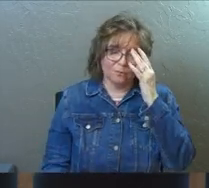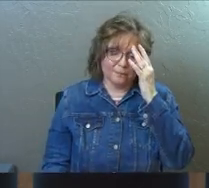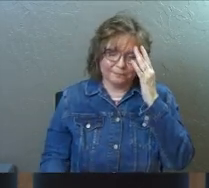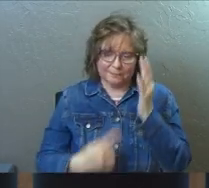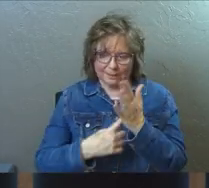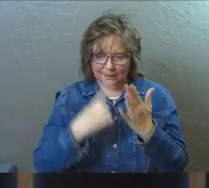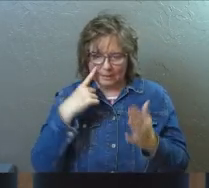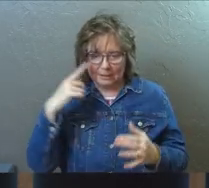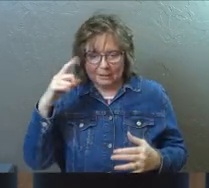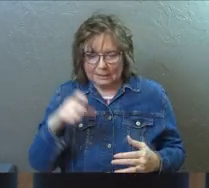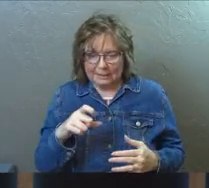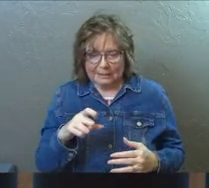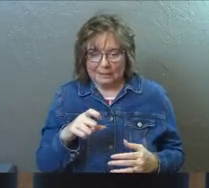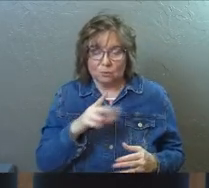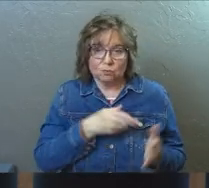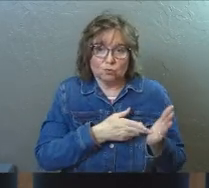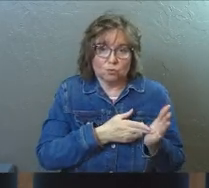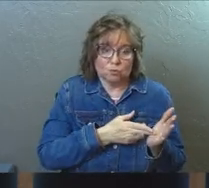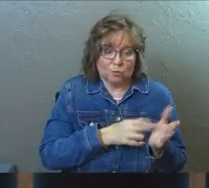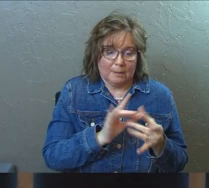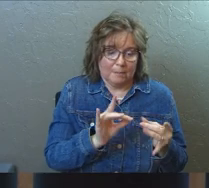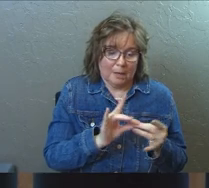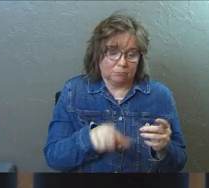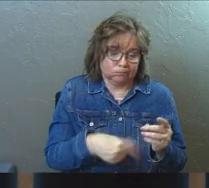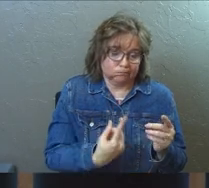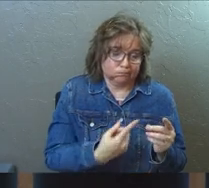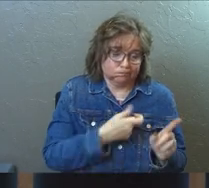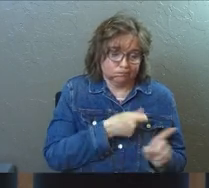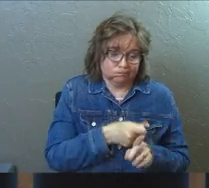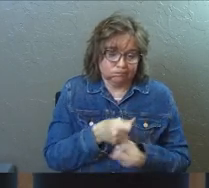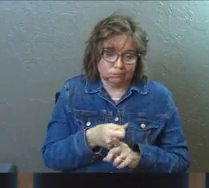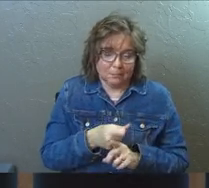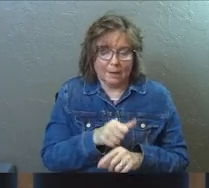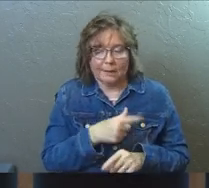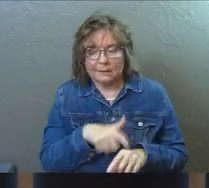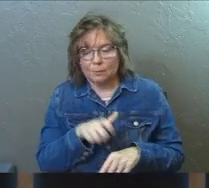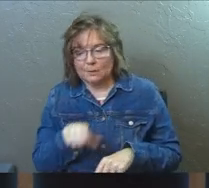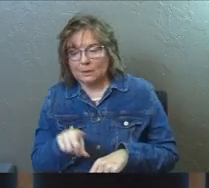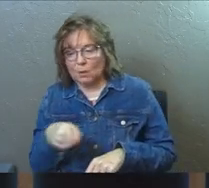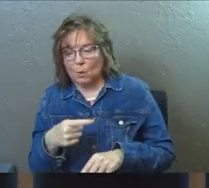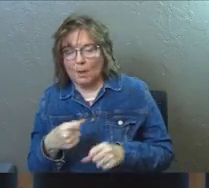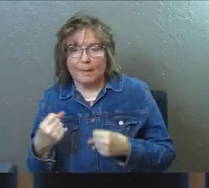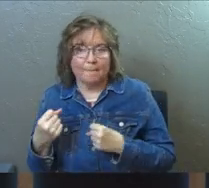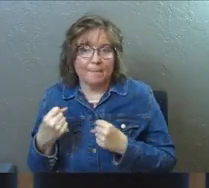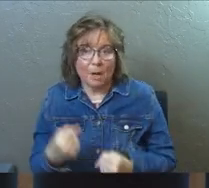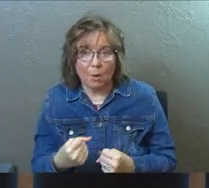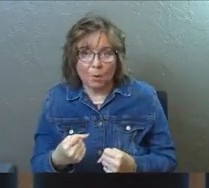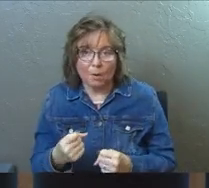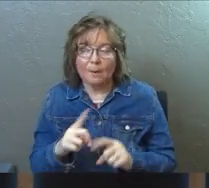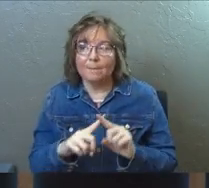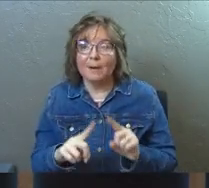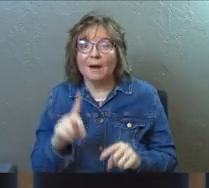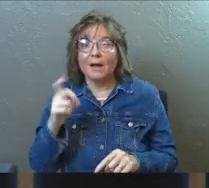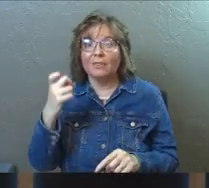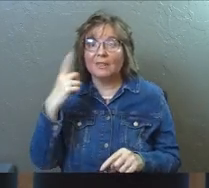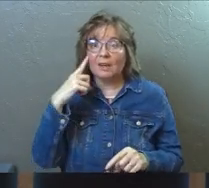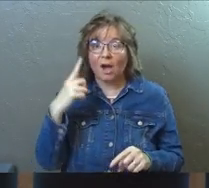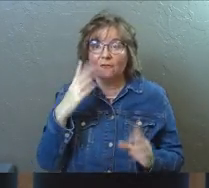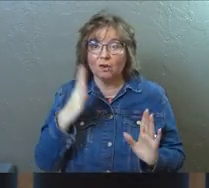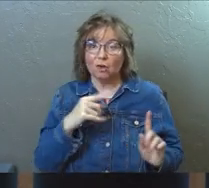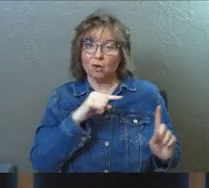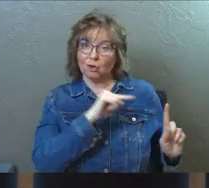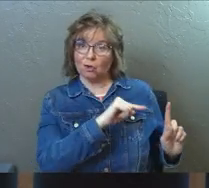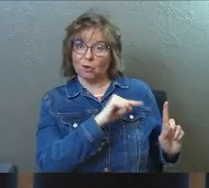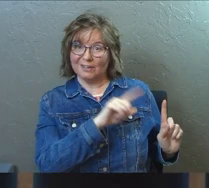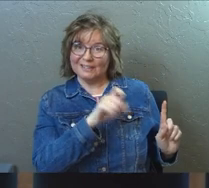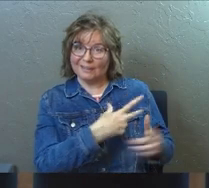Sometimes we think we need, just need the truth and the message to reach people. Other times we think we just need the power, but the governor needed